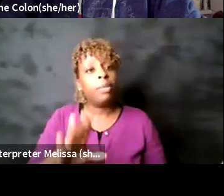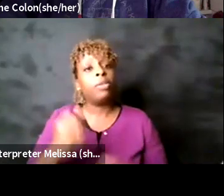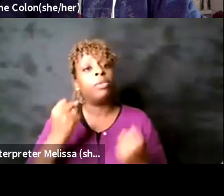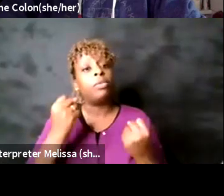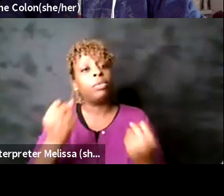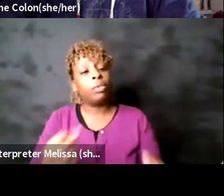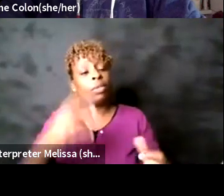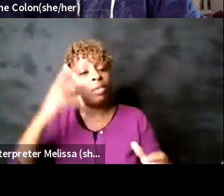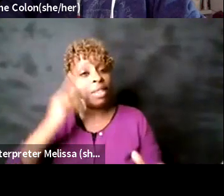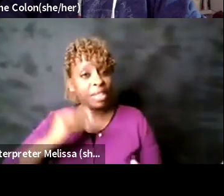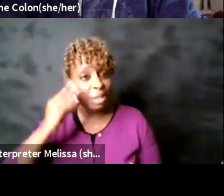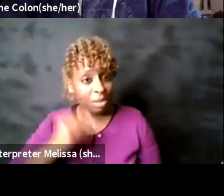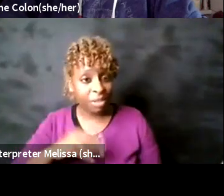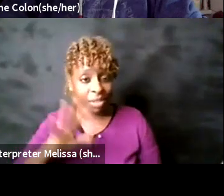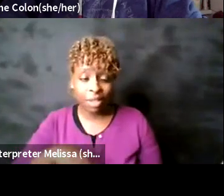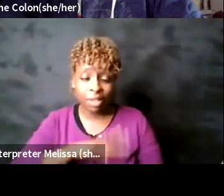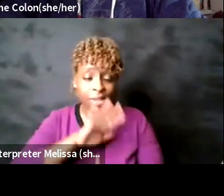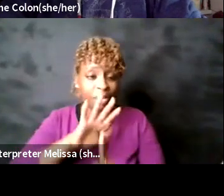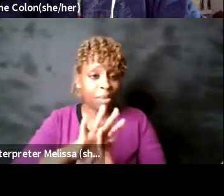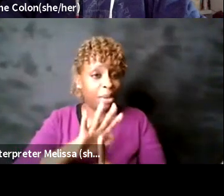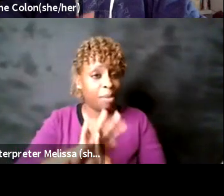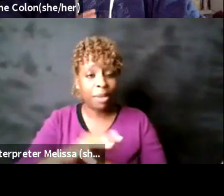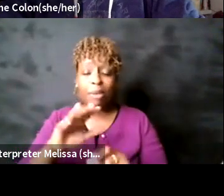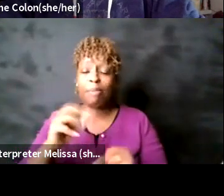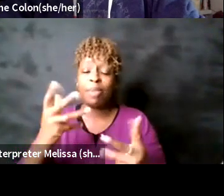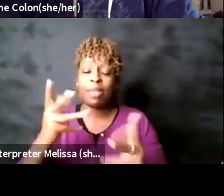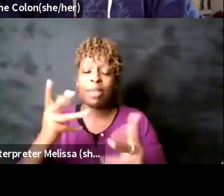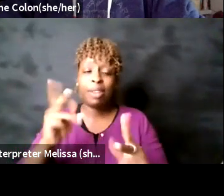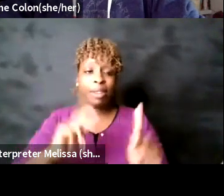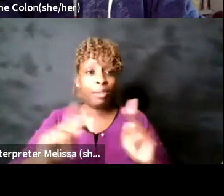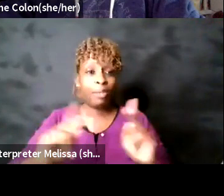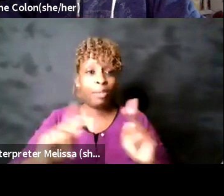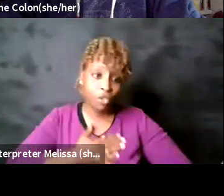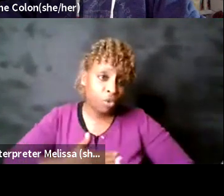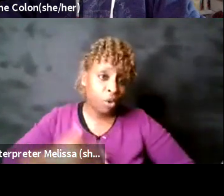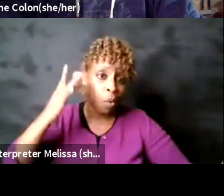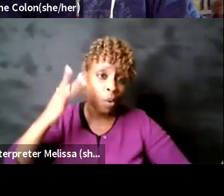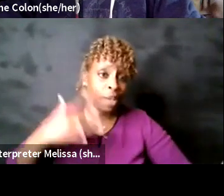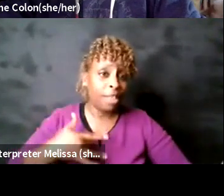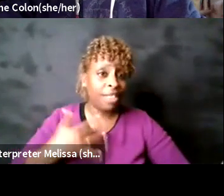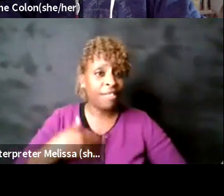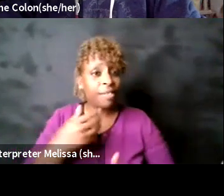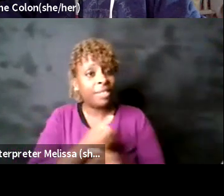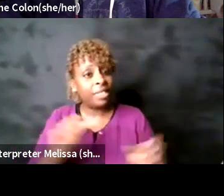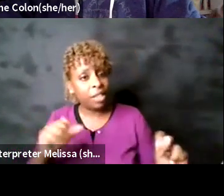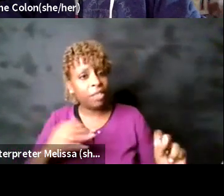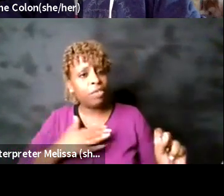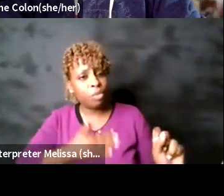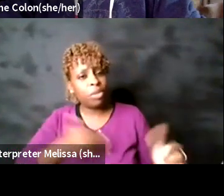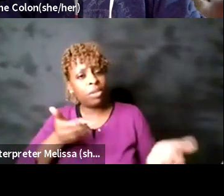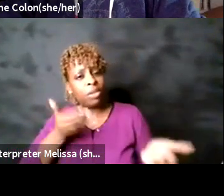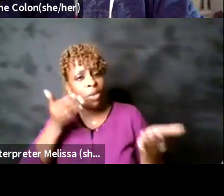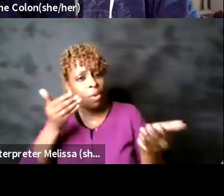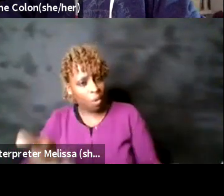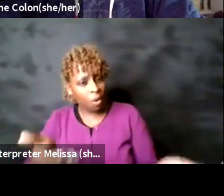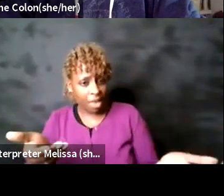be really popular amongst a lot of folks so if that feels safe for you uh please check it out um it is